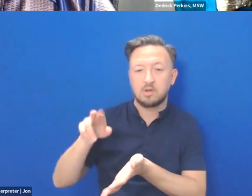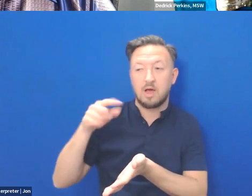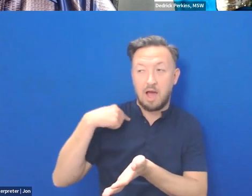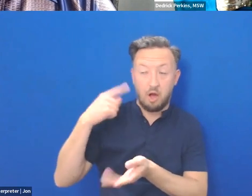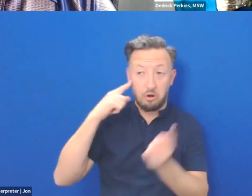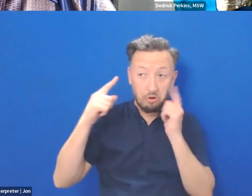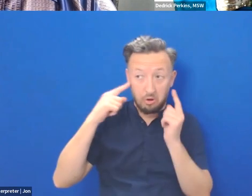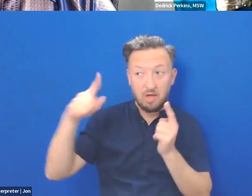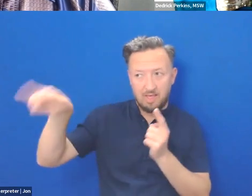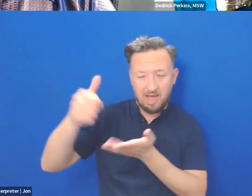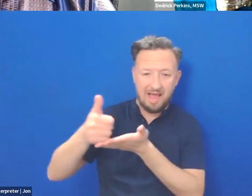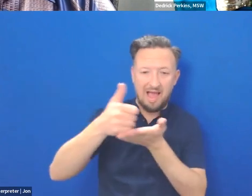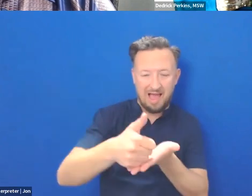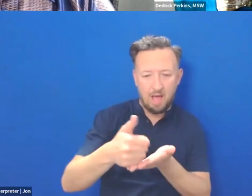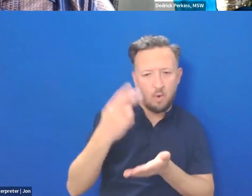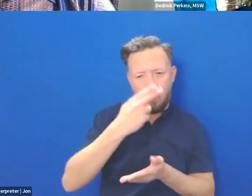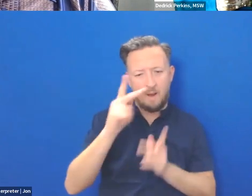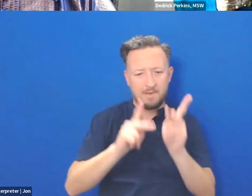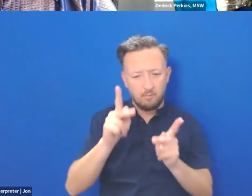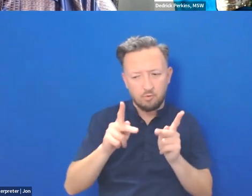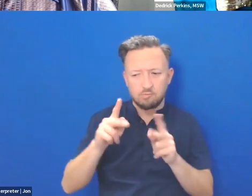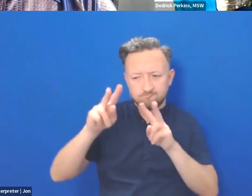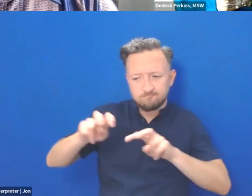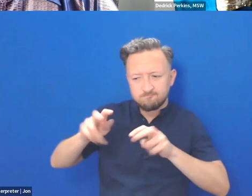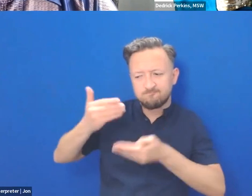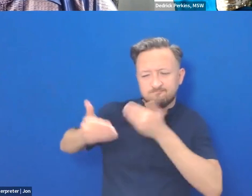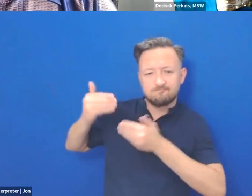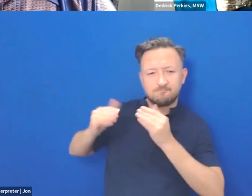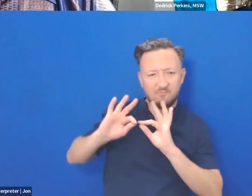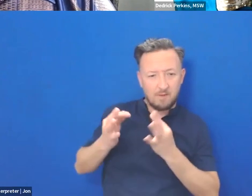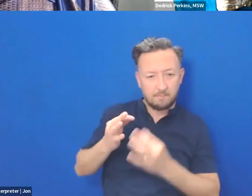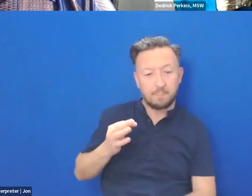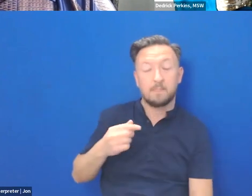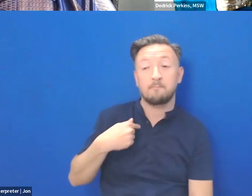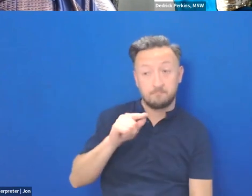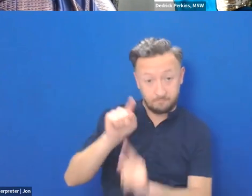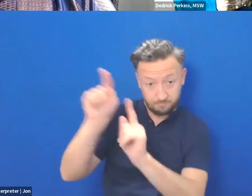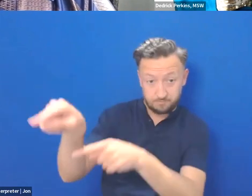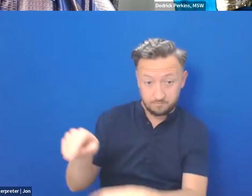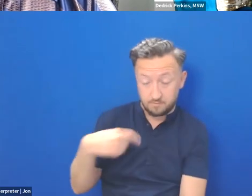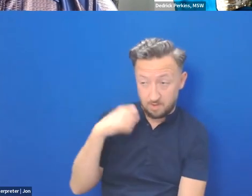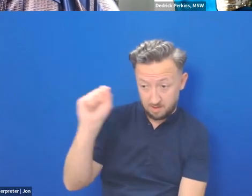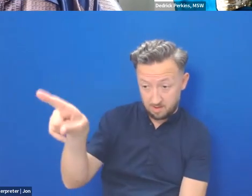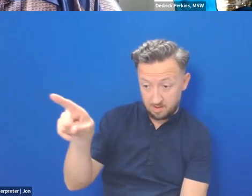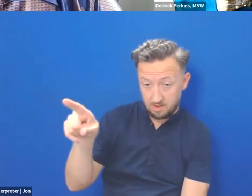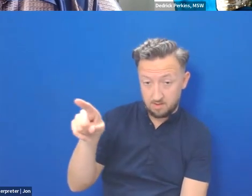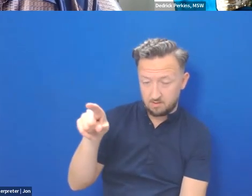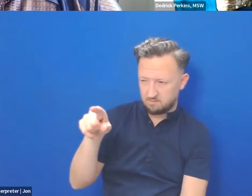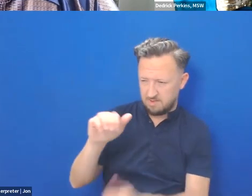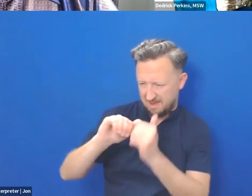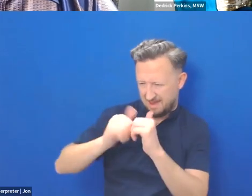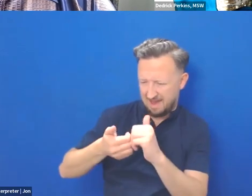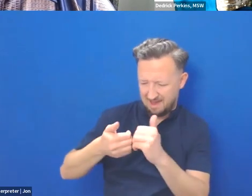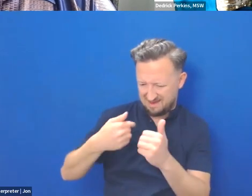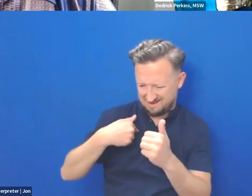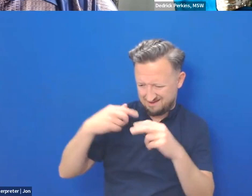genealogy. I said, OK, that's the place to start. So I went there and I asked the archivist, how do I do? How do